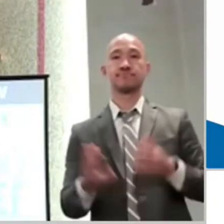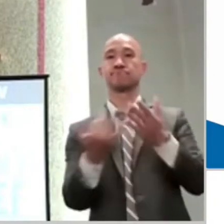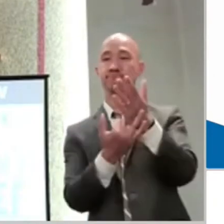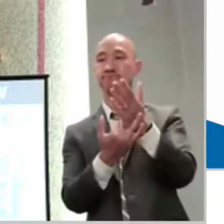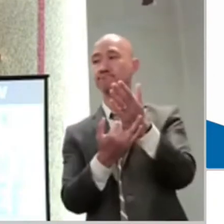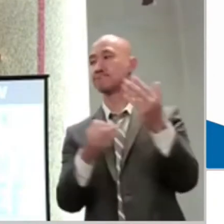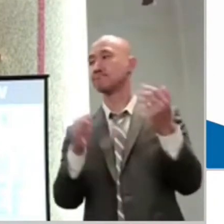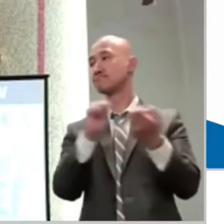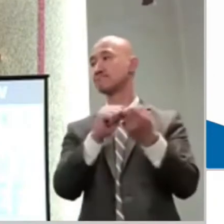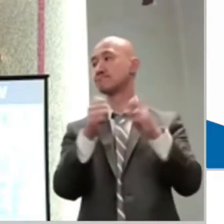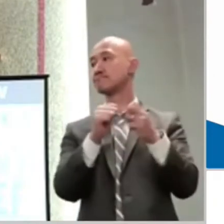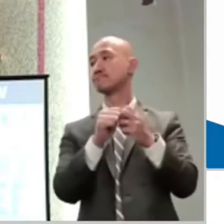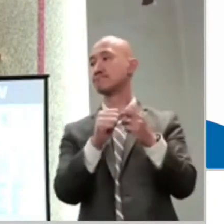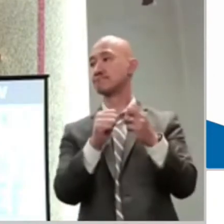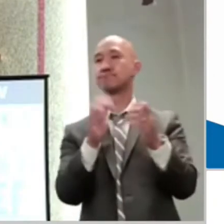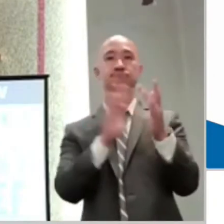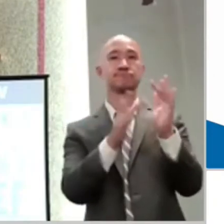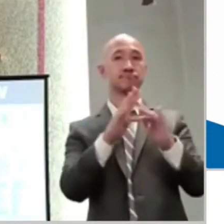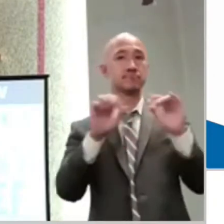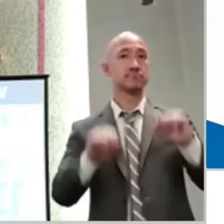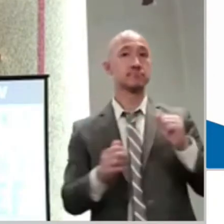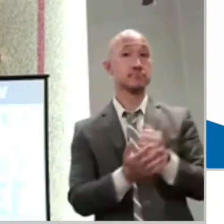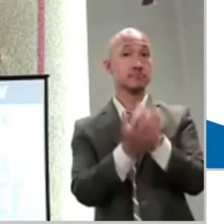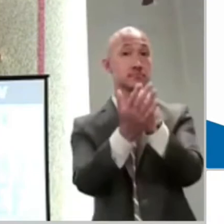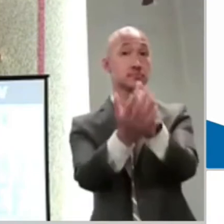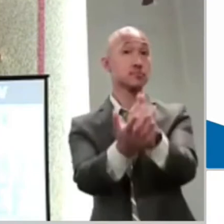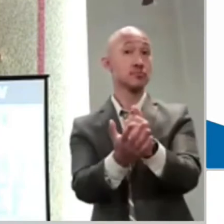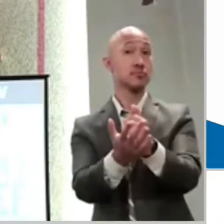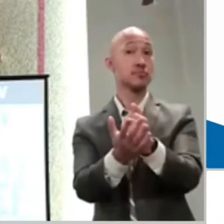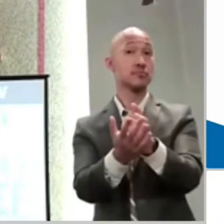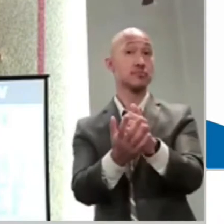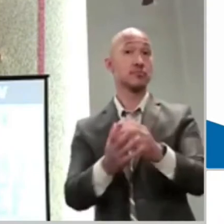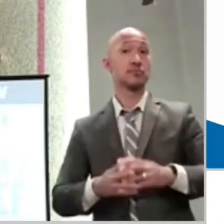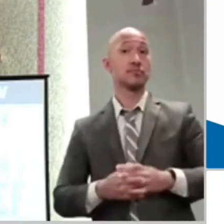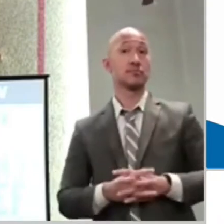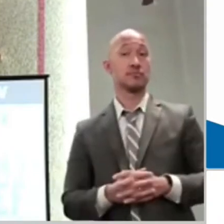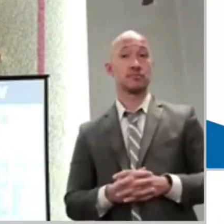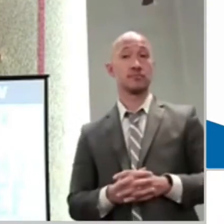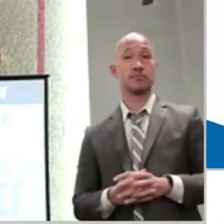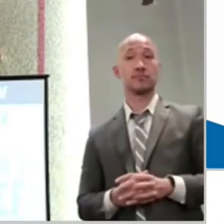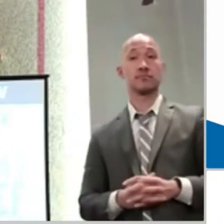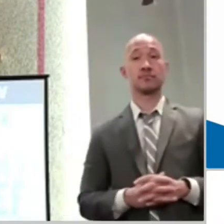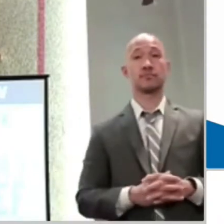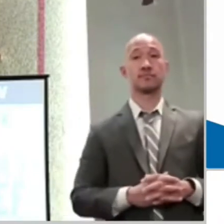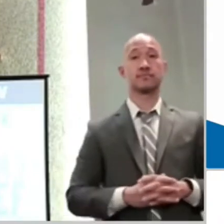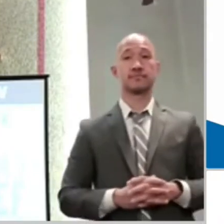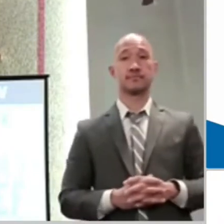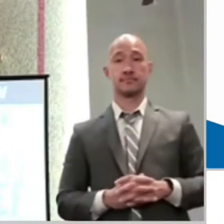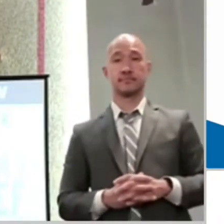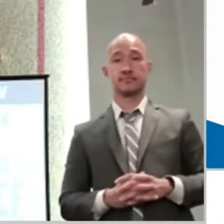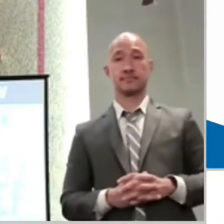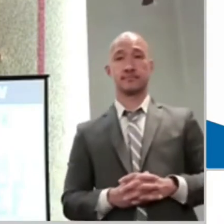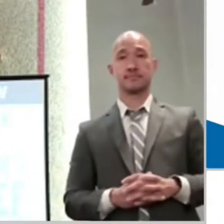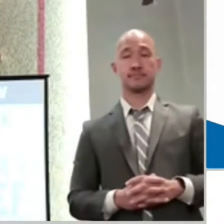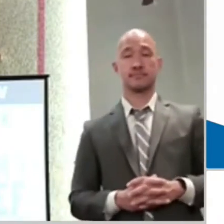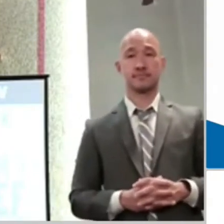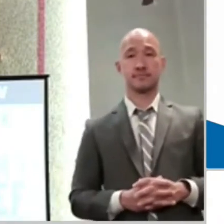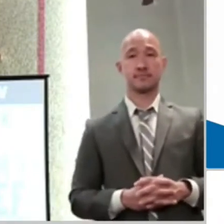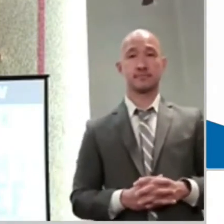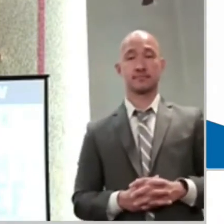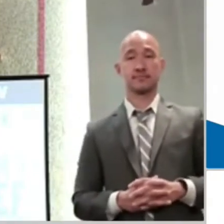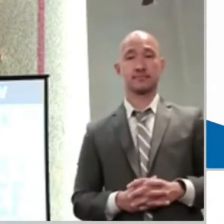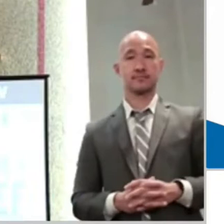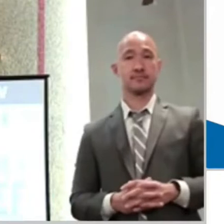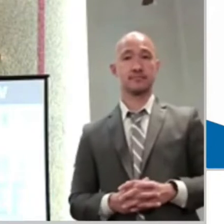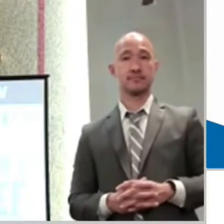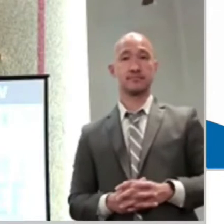thing to be there. It's a good thing to be there, to be at your wits end, but still